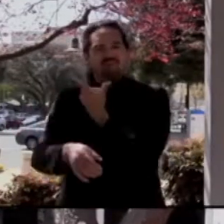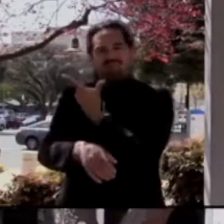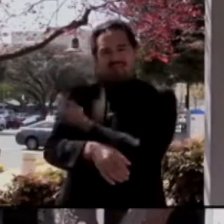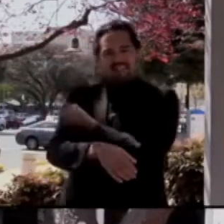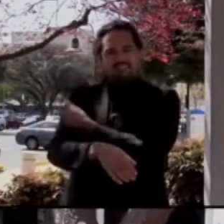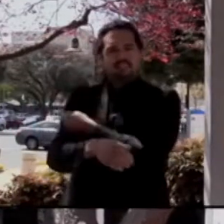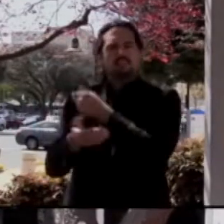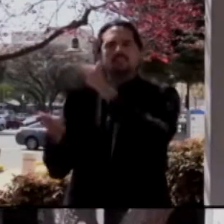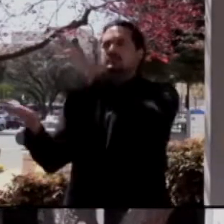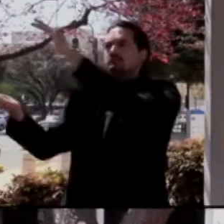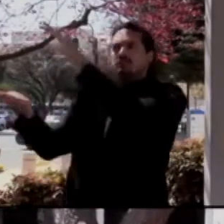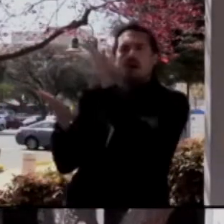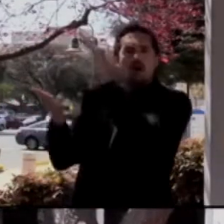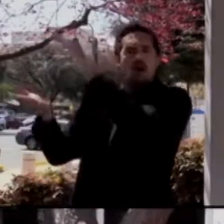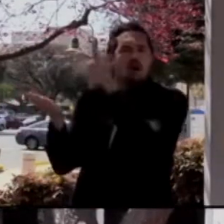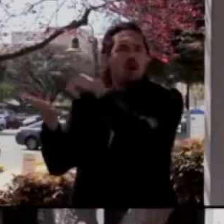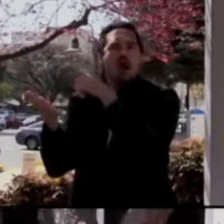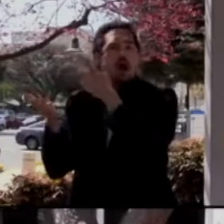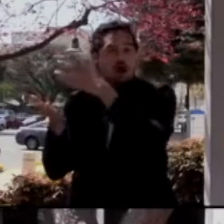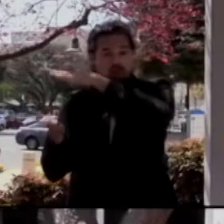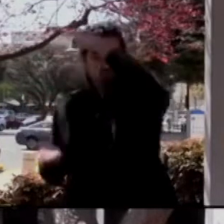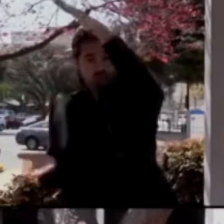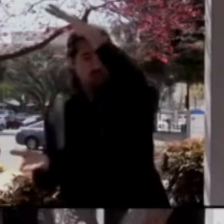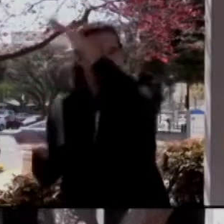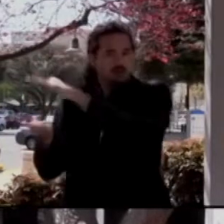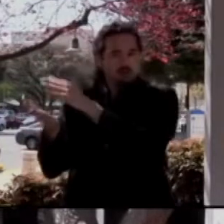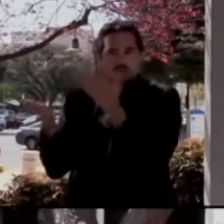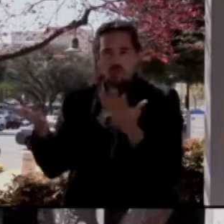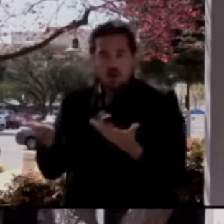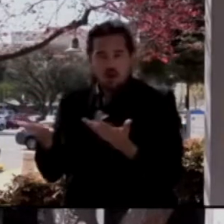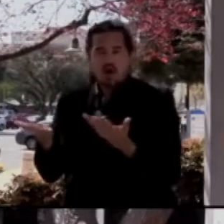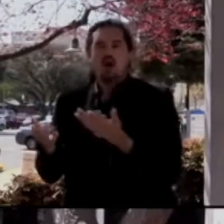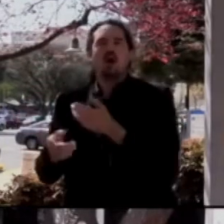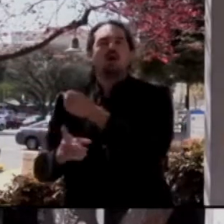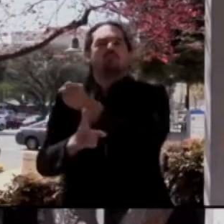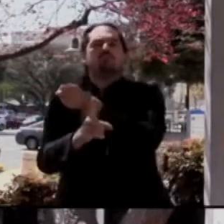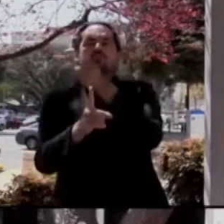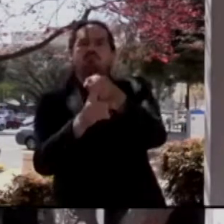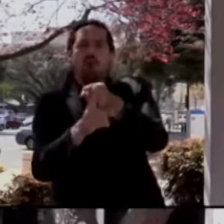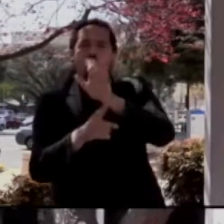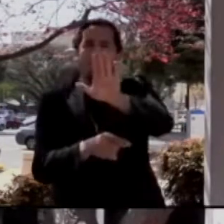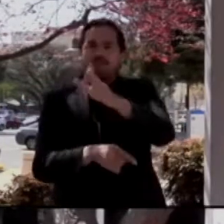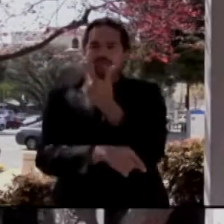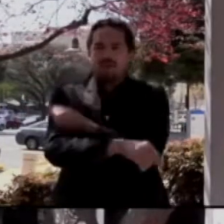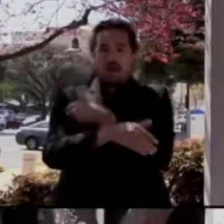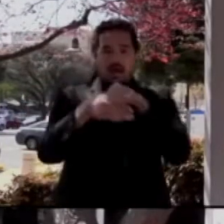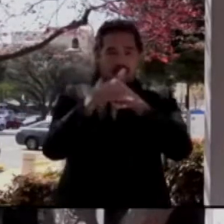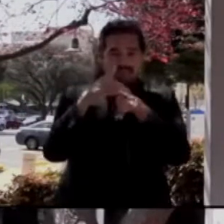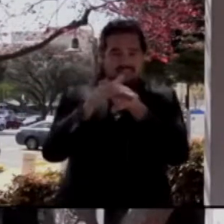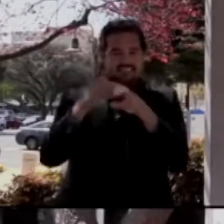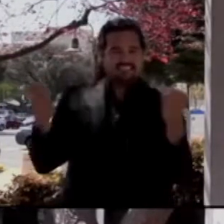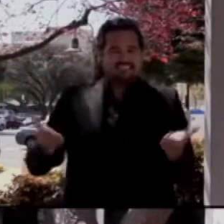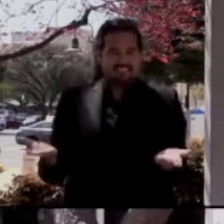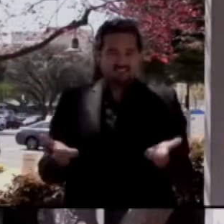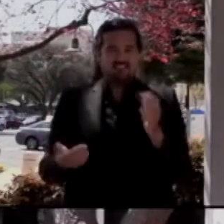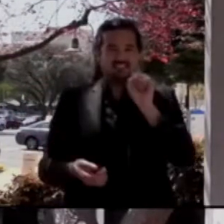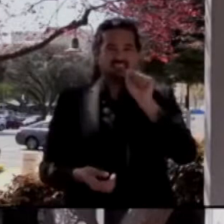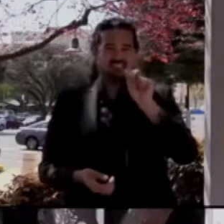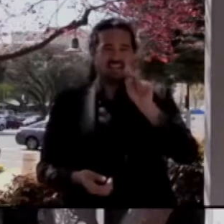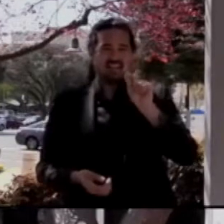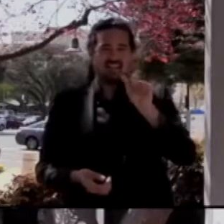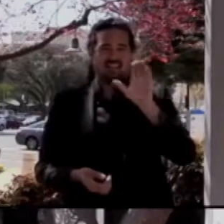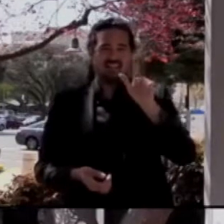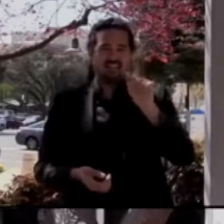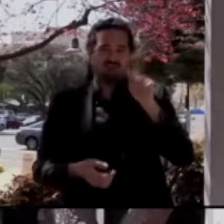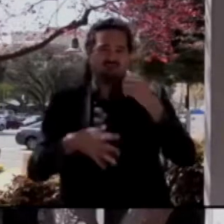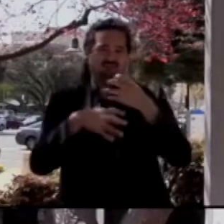for appointments here in Santa Clara County. And, you know, for a long time, we've been talking about our great capacity that we've had. We just need the vaccine.